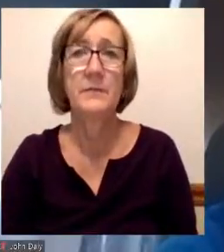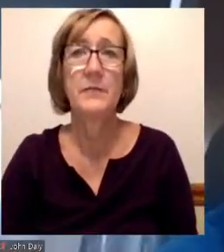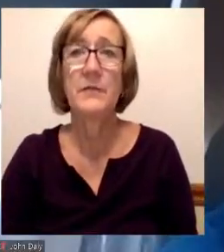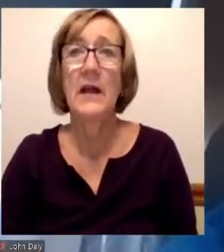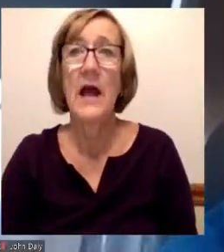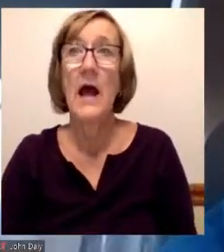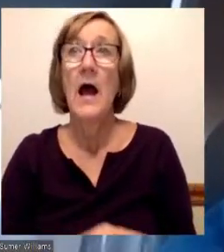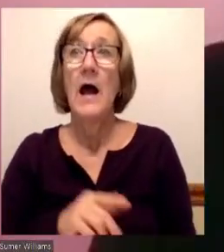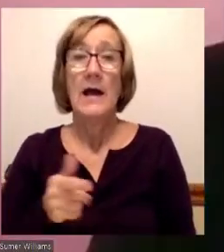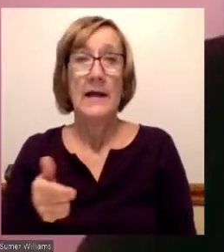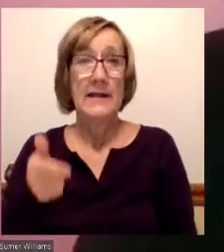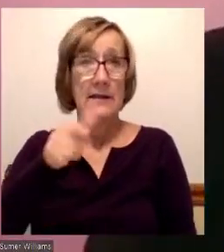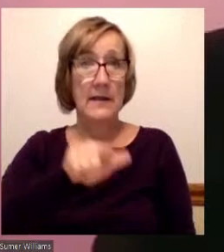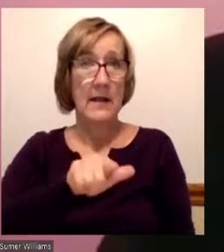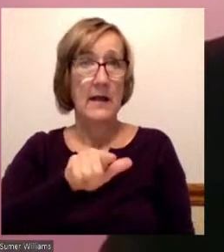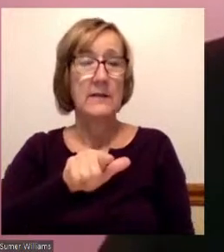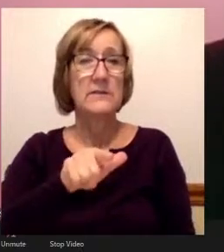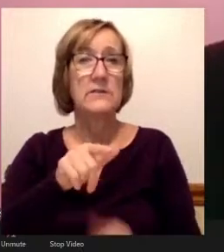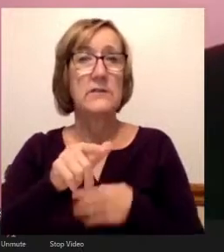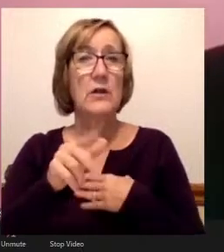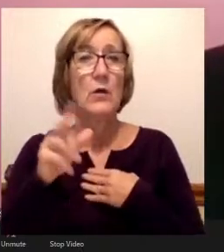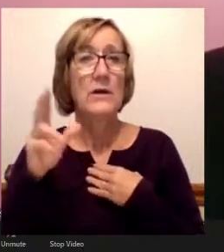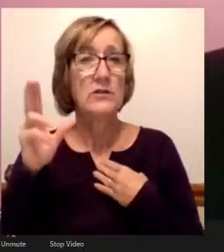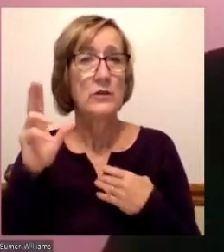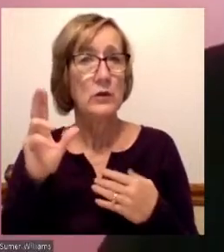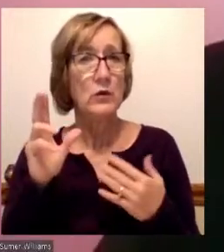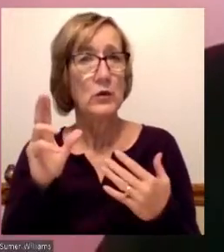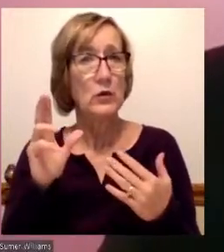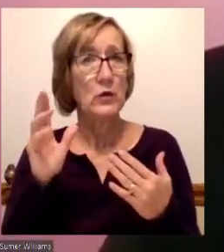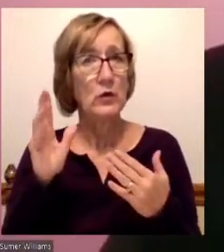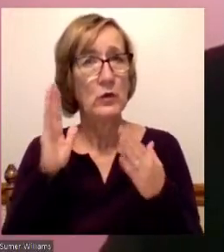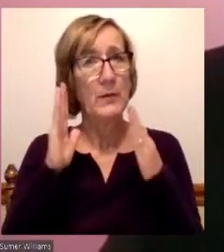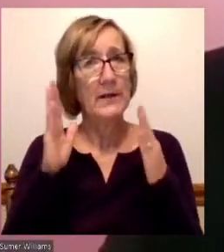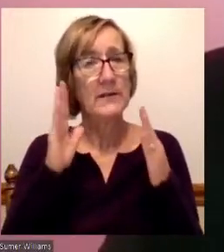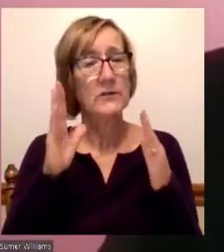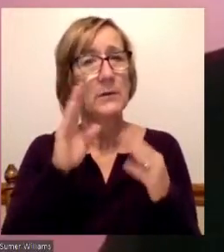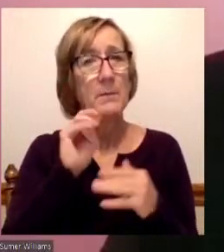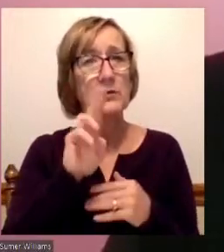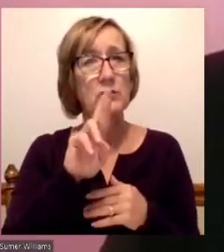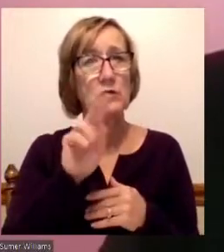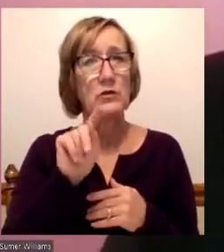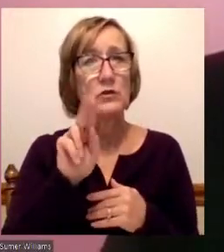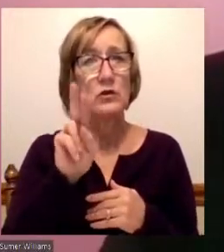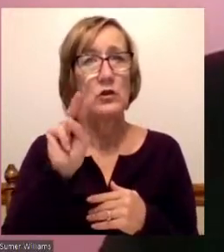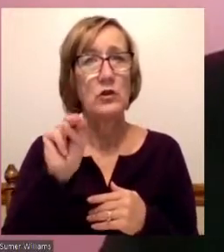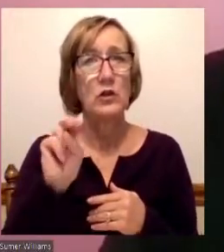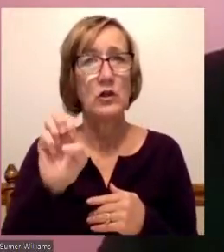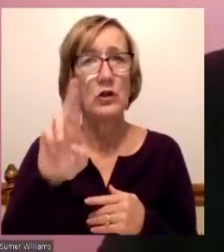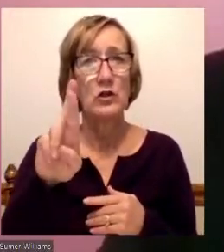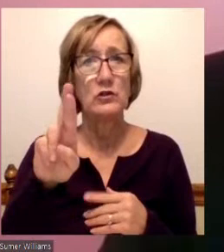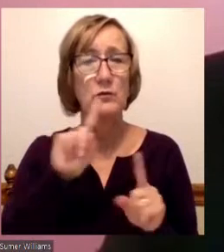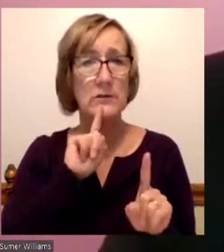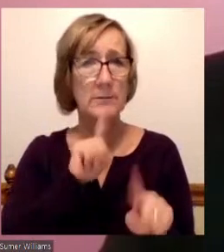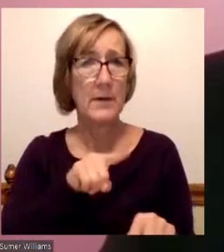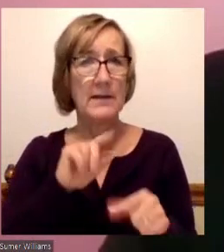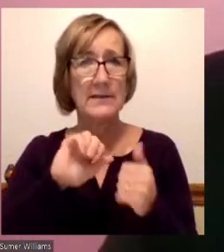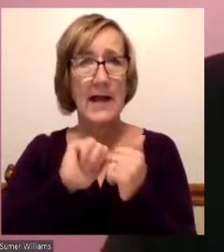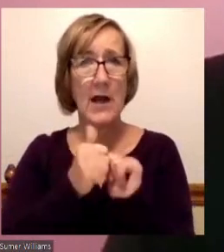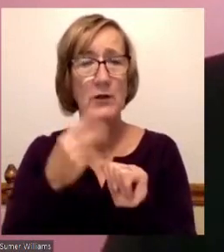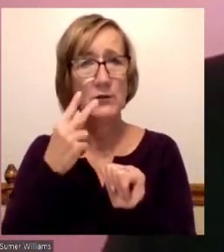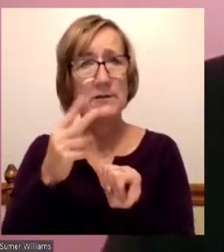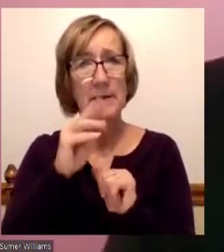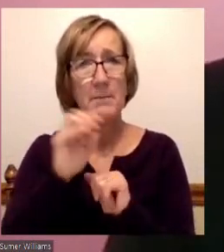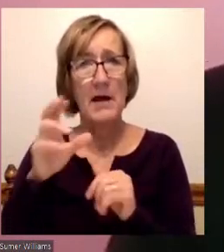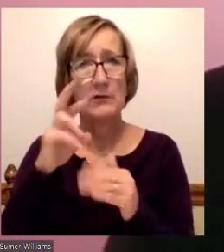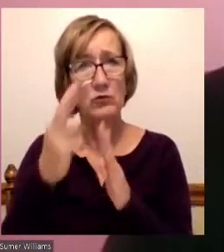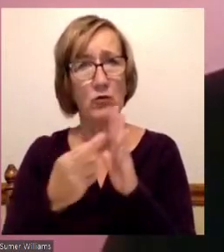Next, we'd like to hear Mr. Turner's response to the question of how do you conceive Mott's role in the community and what steps do